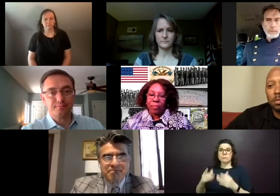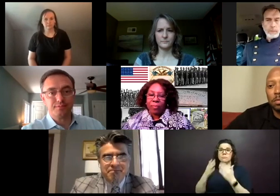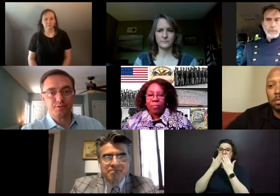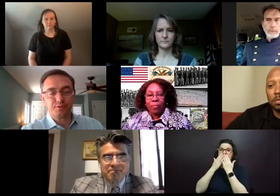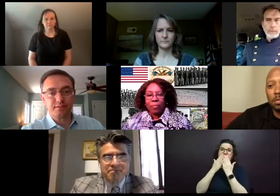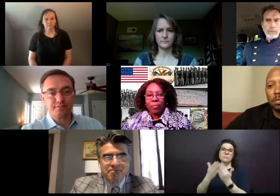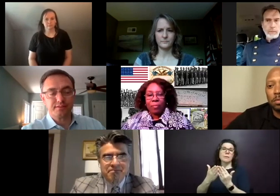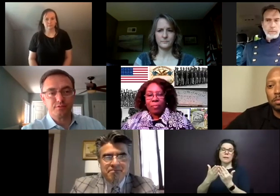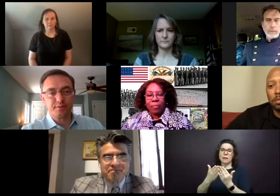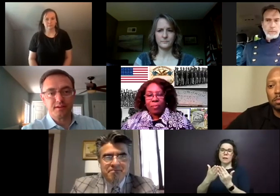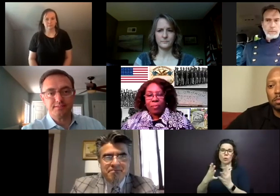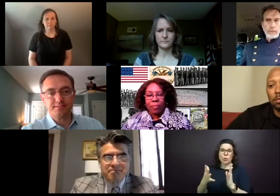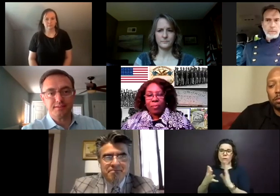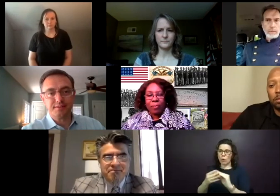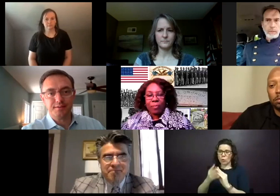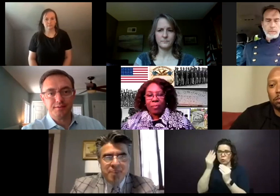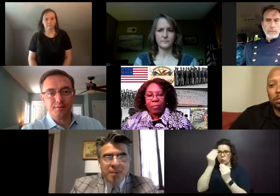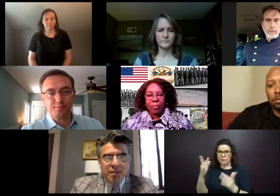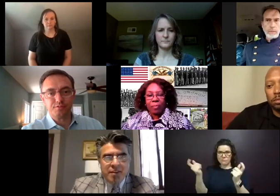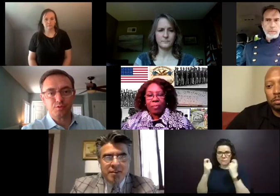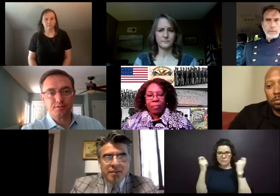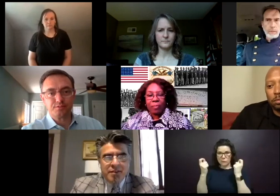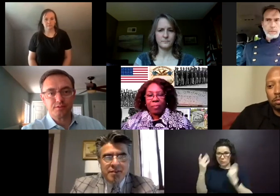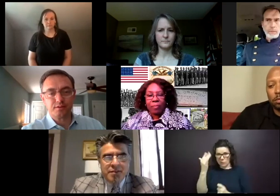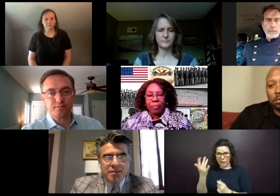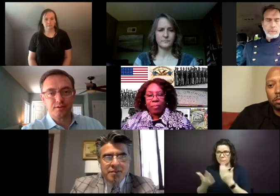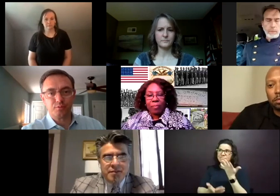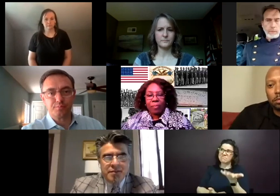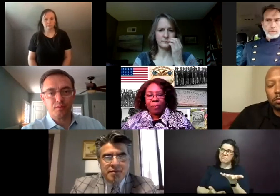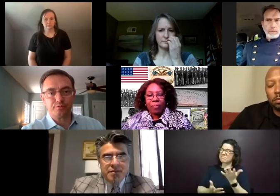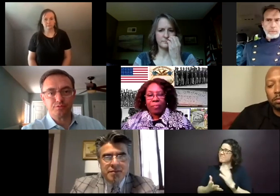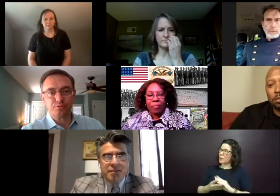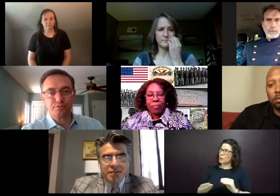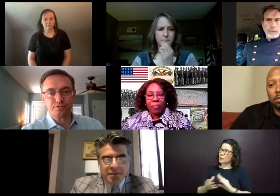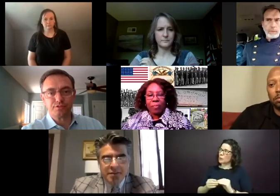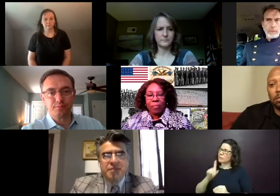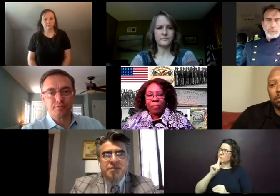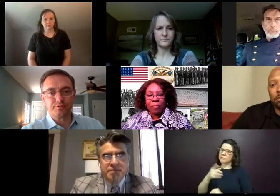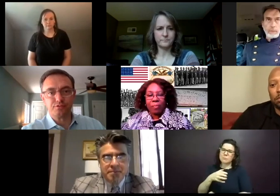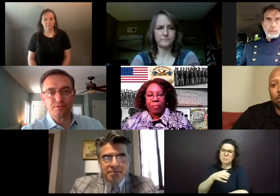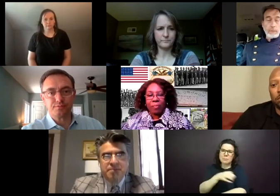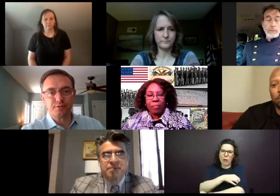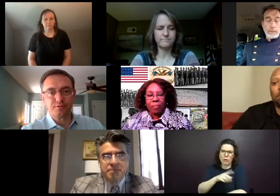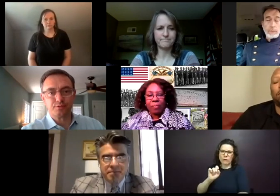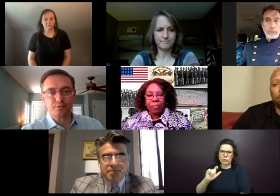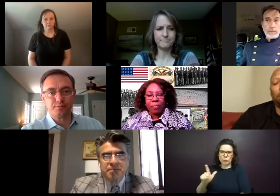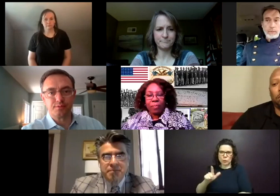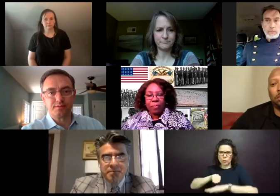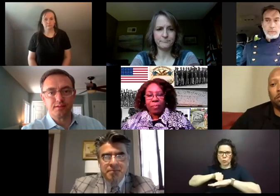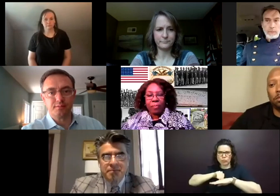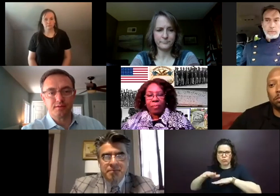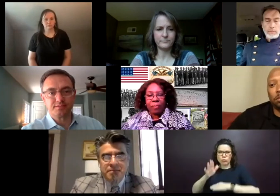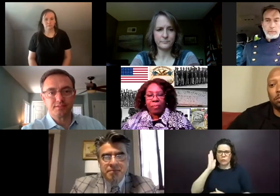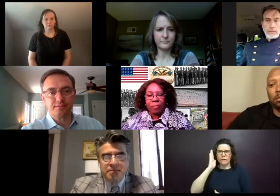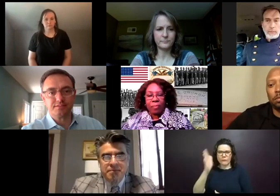storytelling festival because I mean, story is really our, our most powerful tool for shaping the future, right? The story that